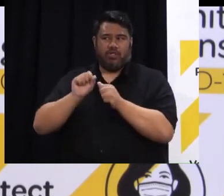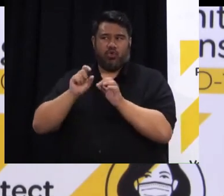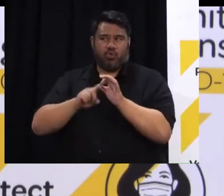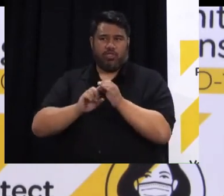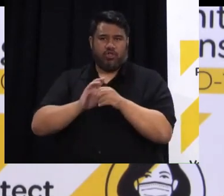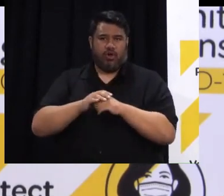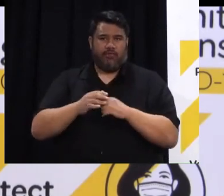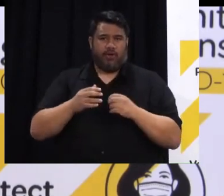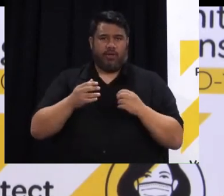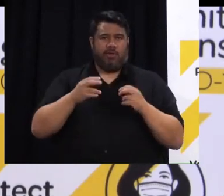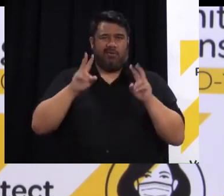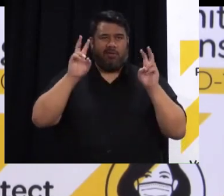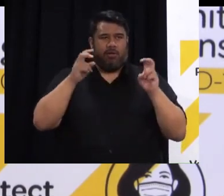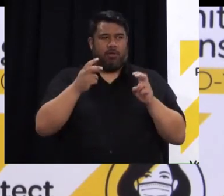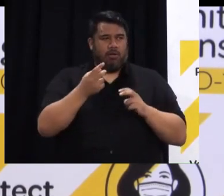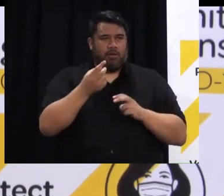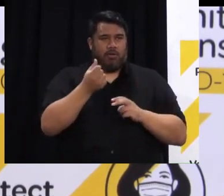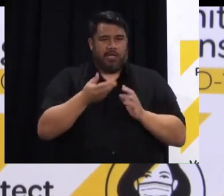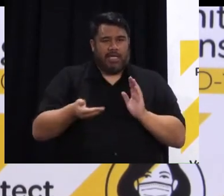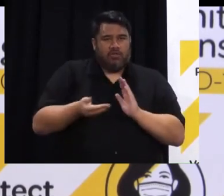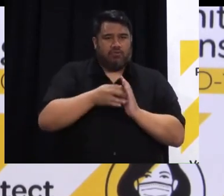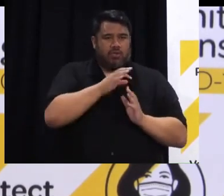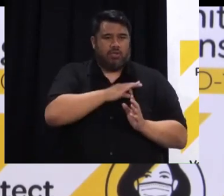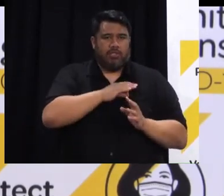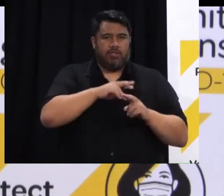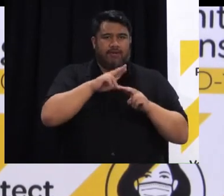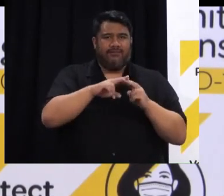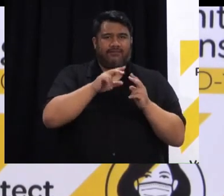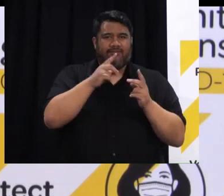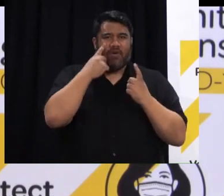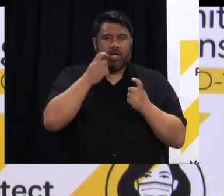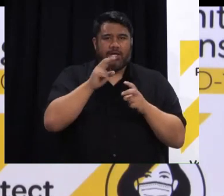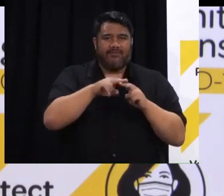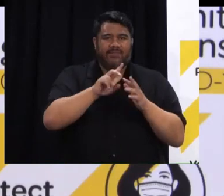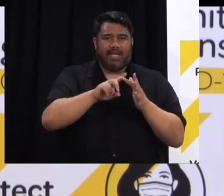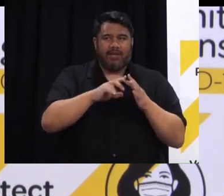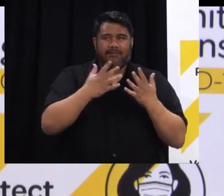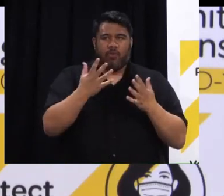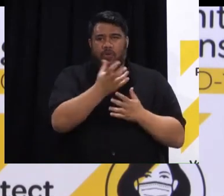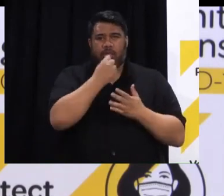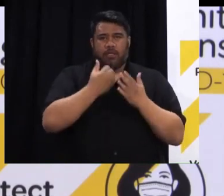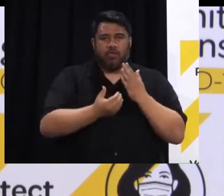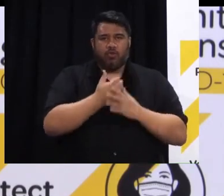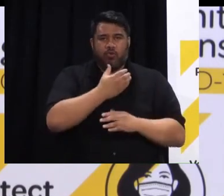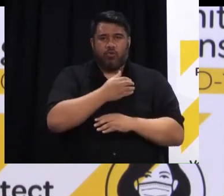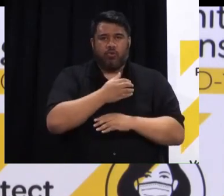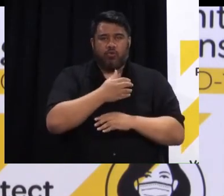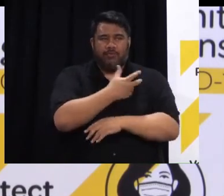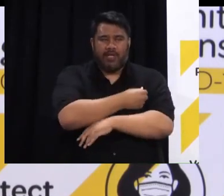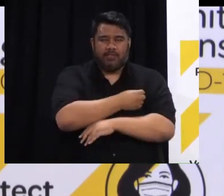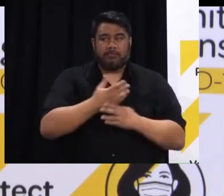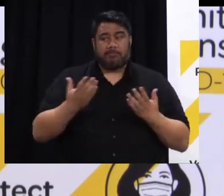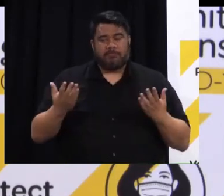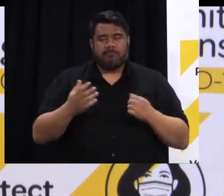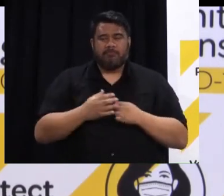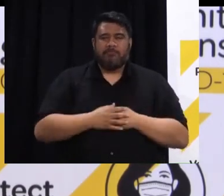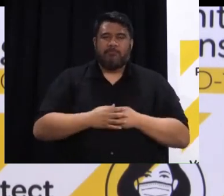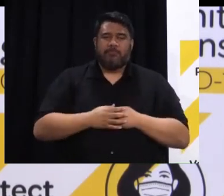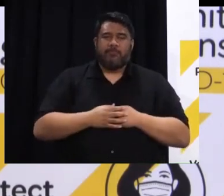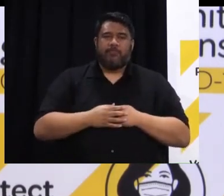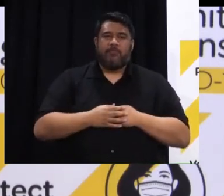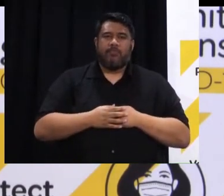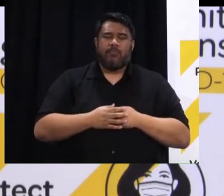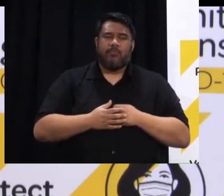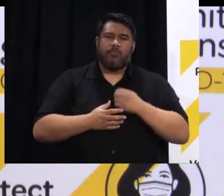finders fees was it otherwise what I would say is that just our experience here is that essentially